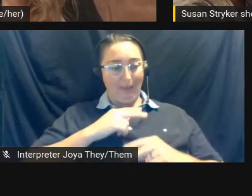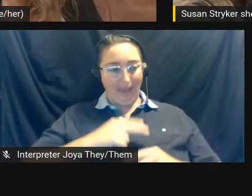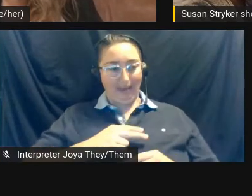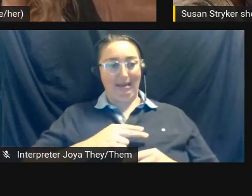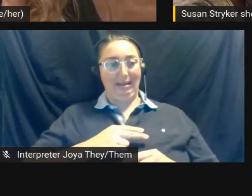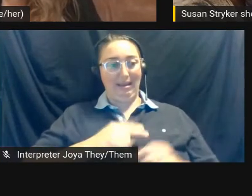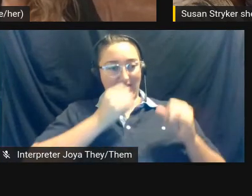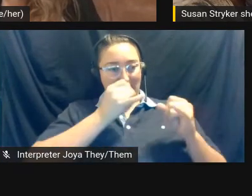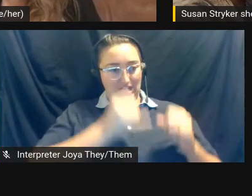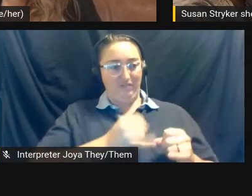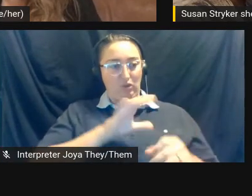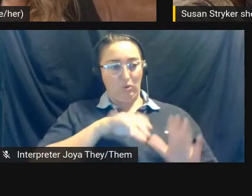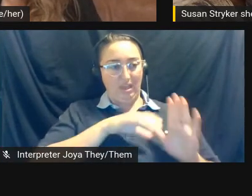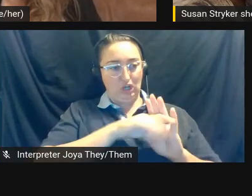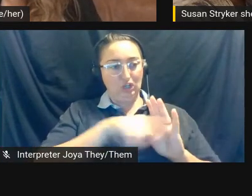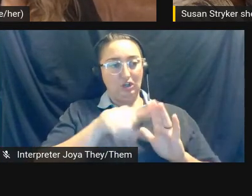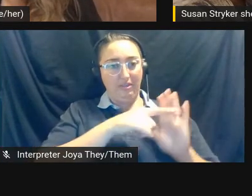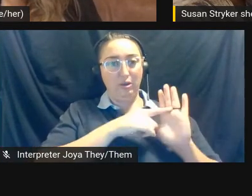depicting.